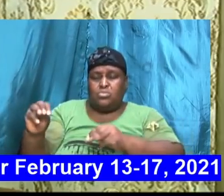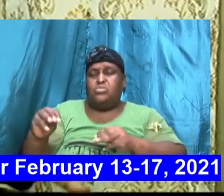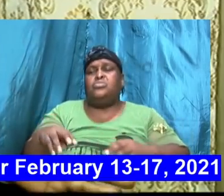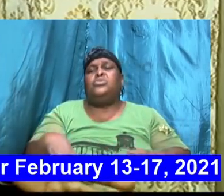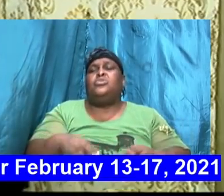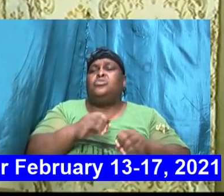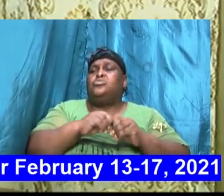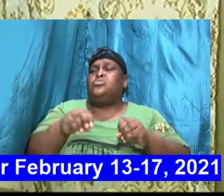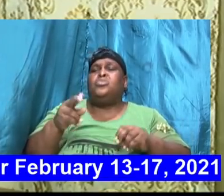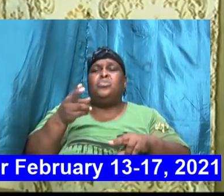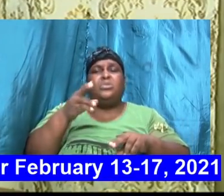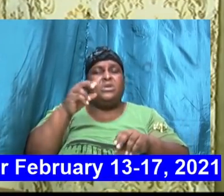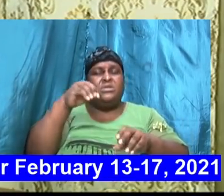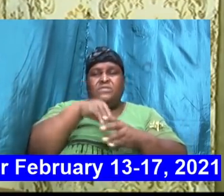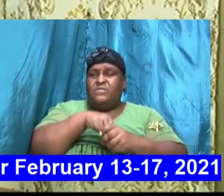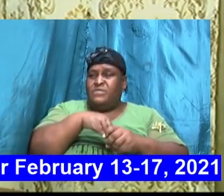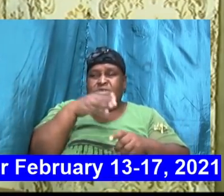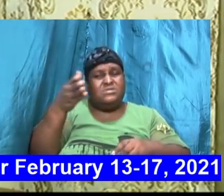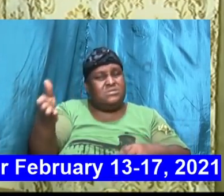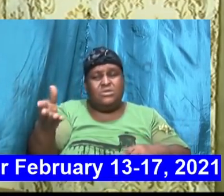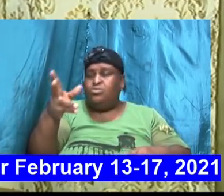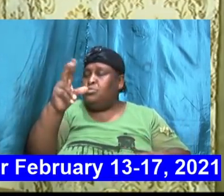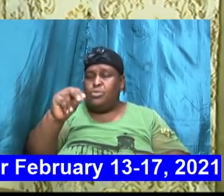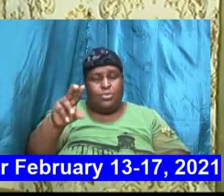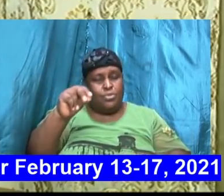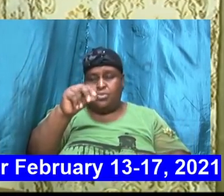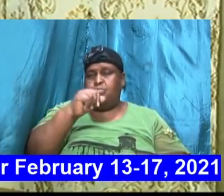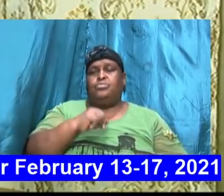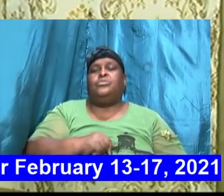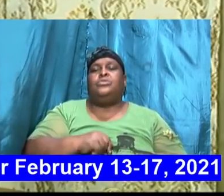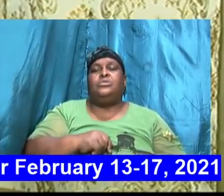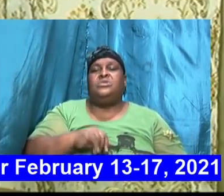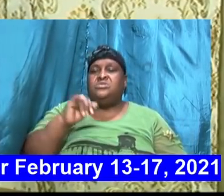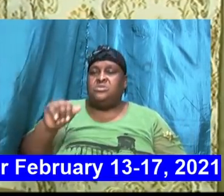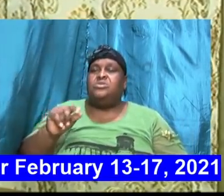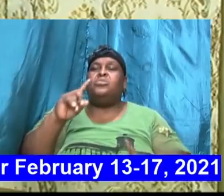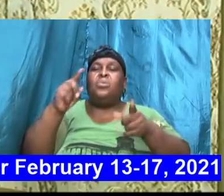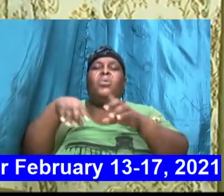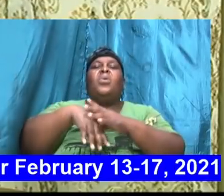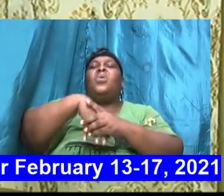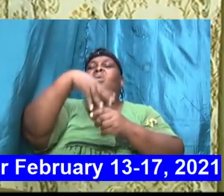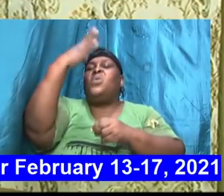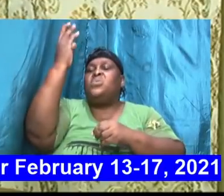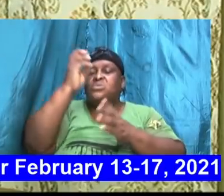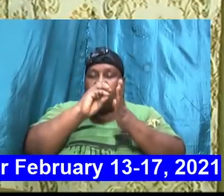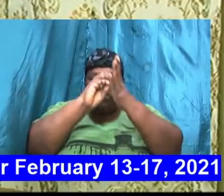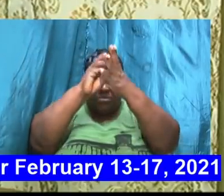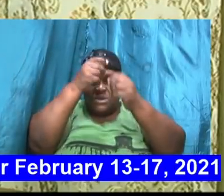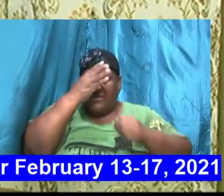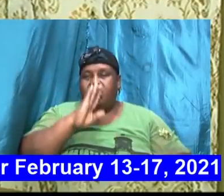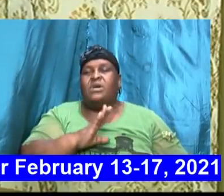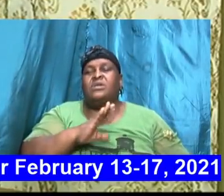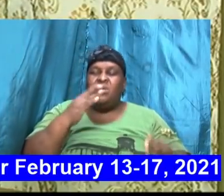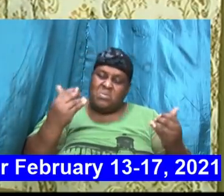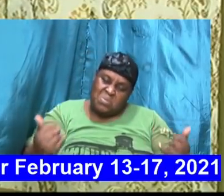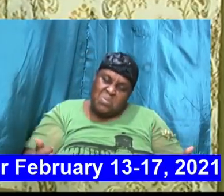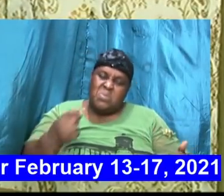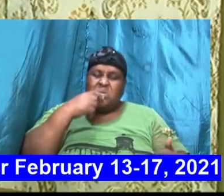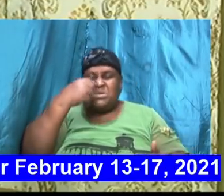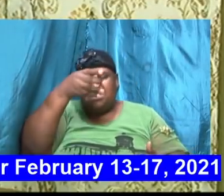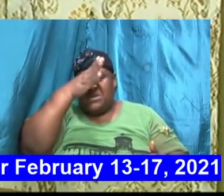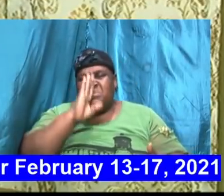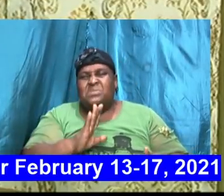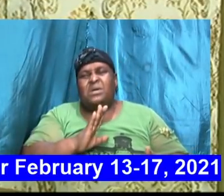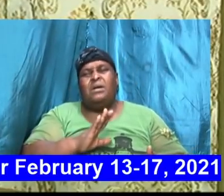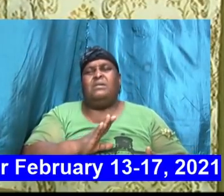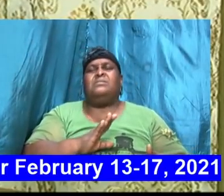don't invest there and we still went outside of the will of God and now we are saying to God fix it when